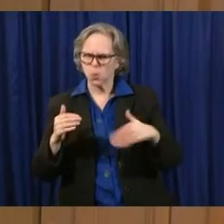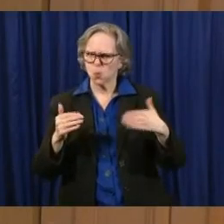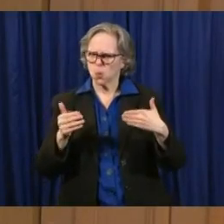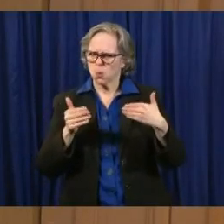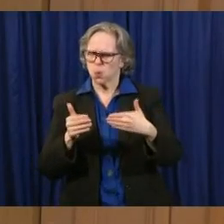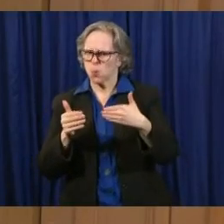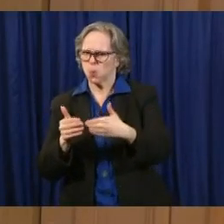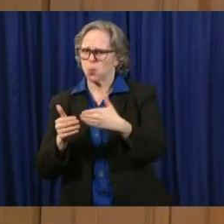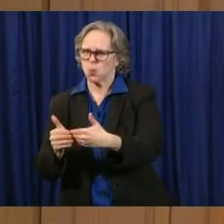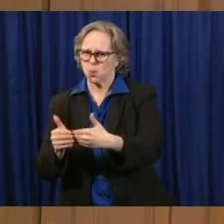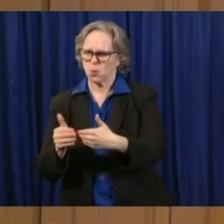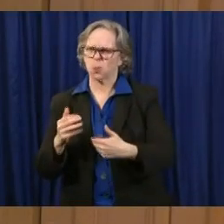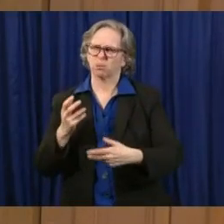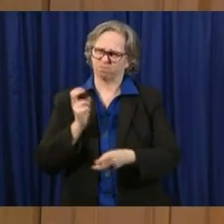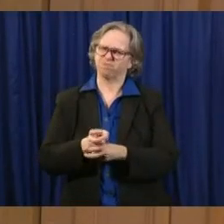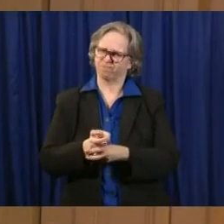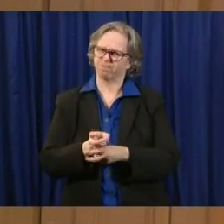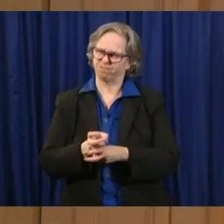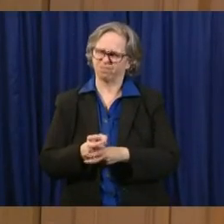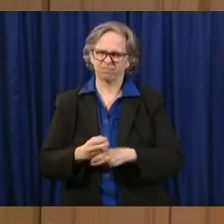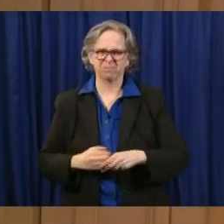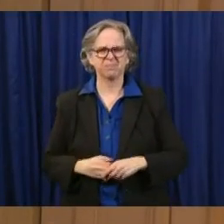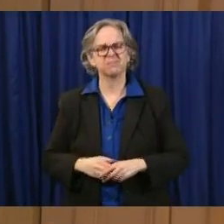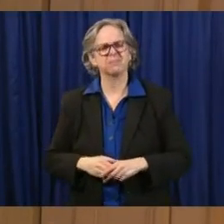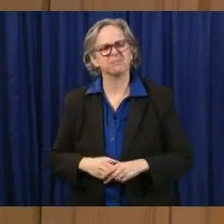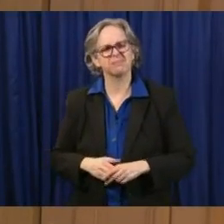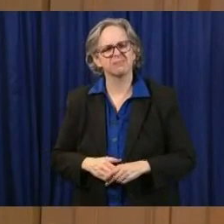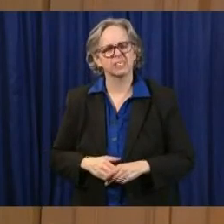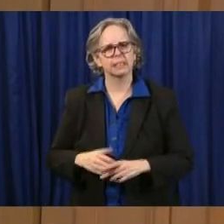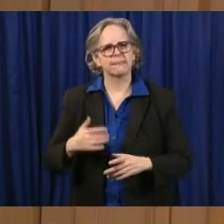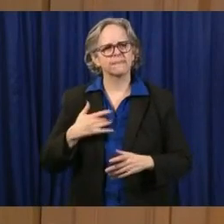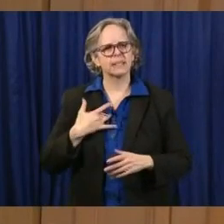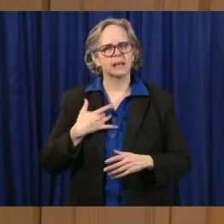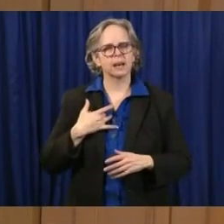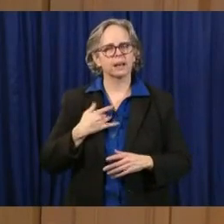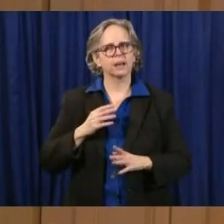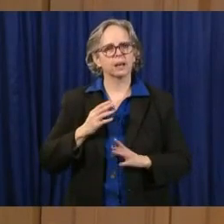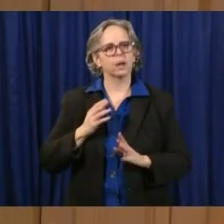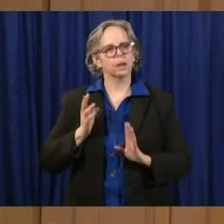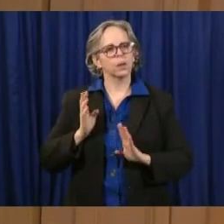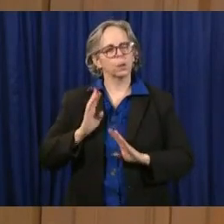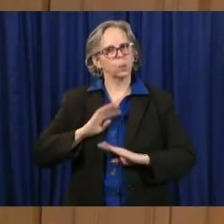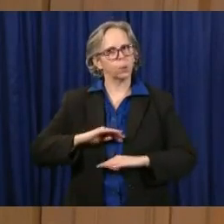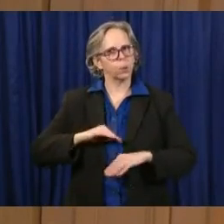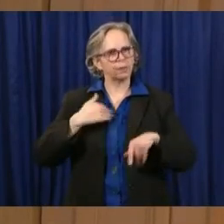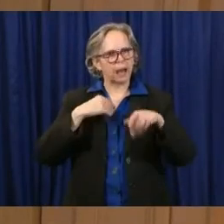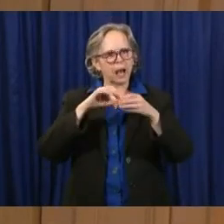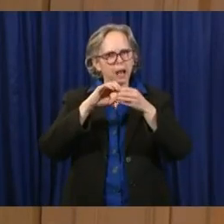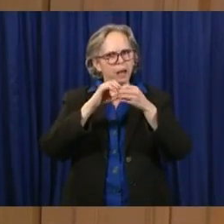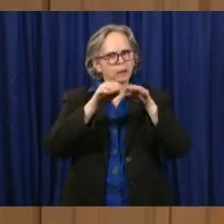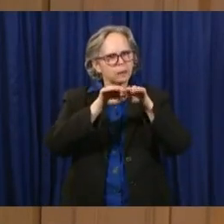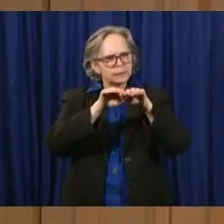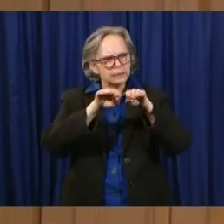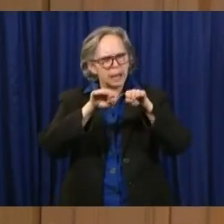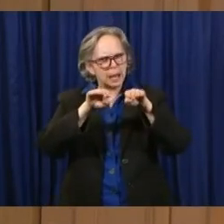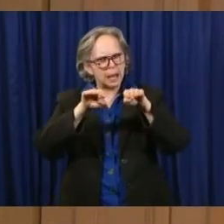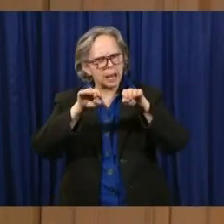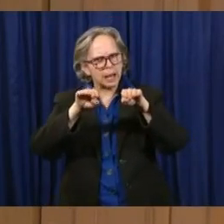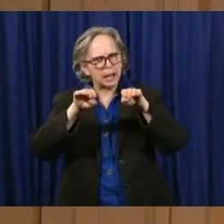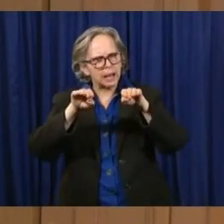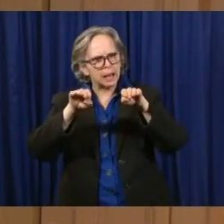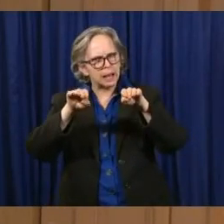we are really relieved that we have peaked at a really steady, low level that's not